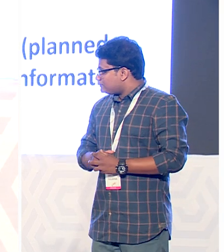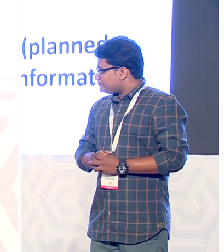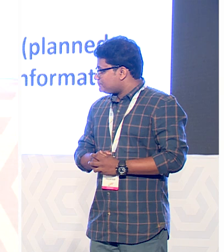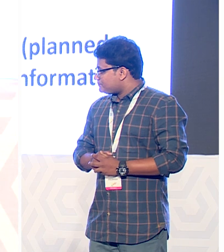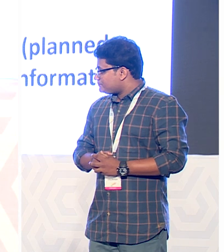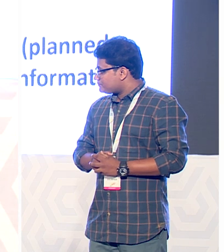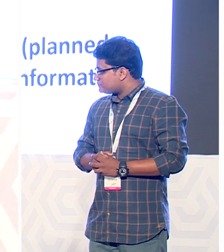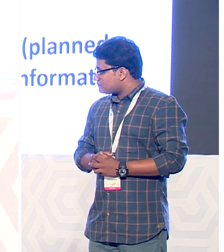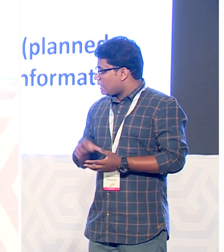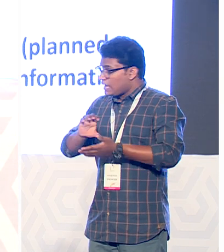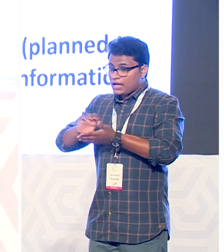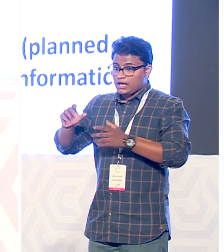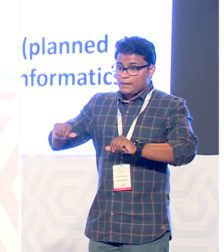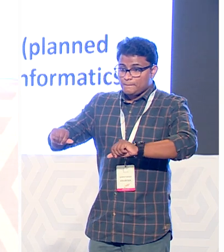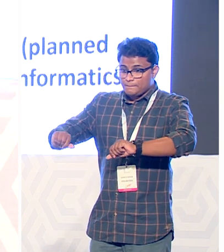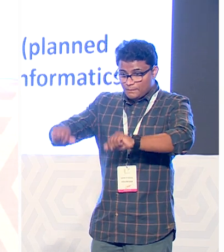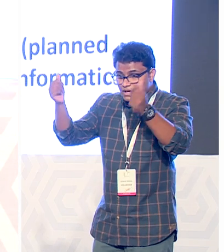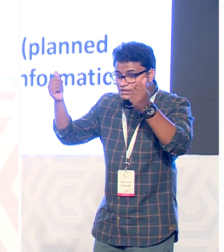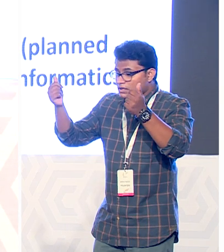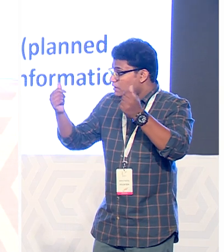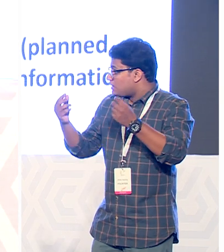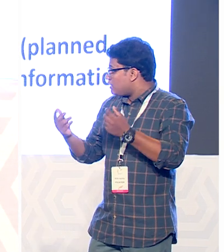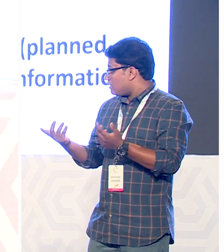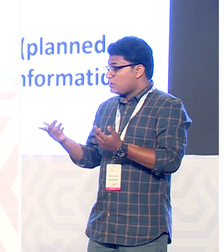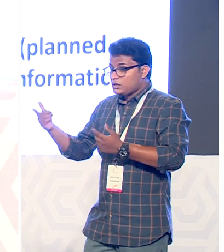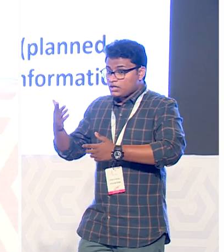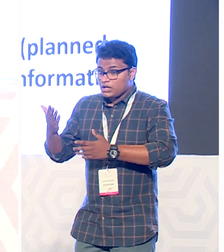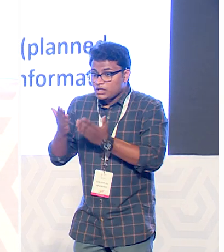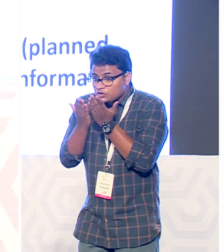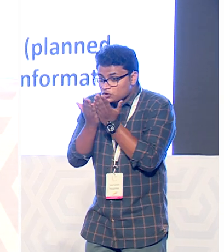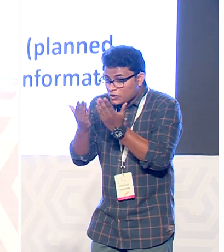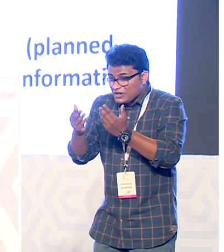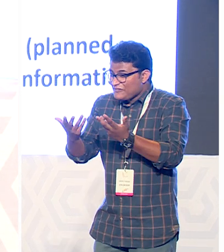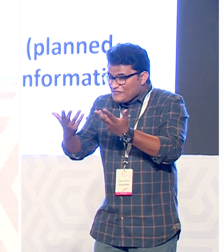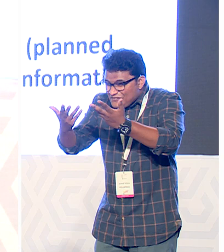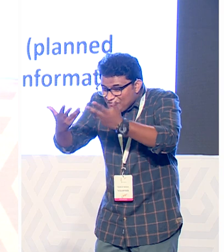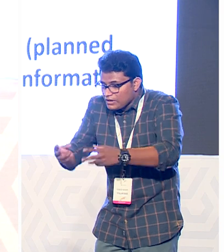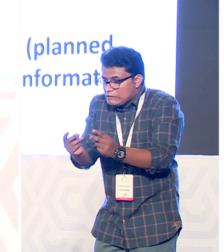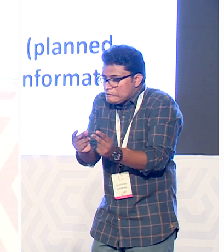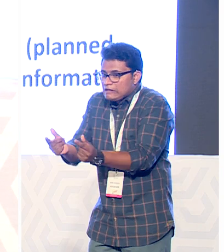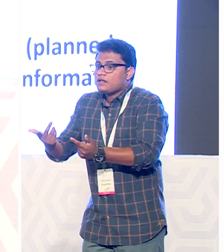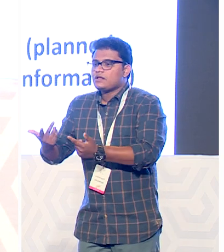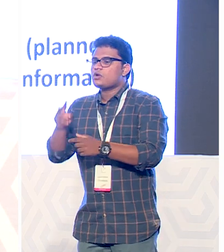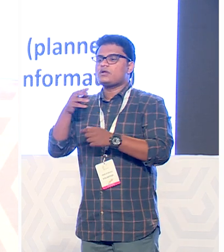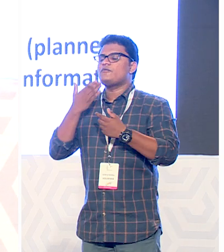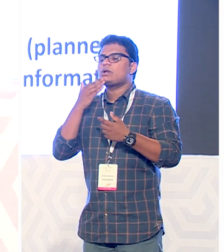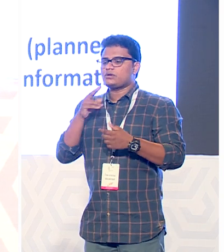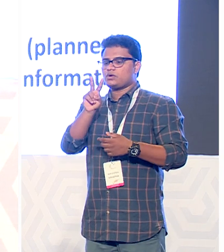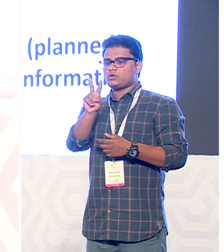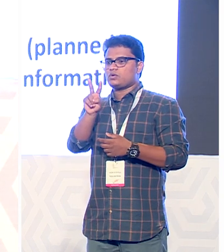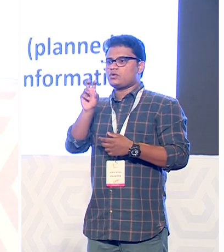and this was immediately after my education I finished education in 2017